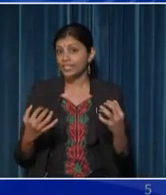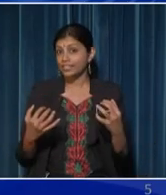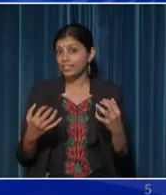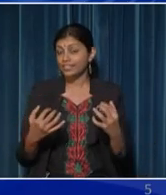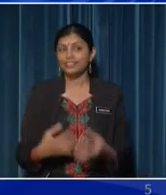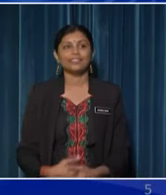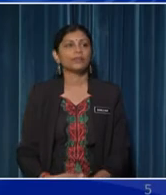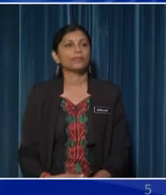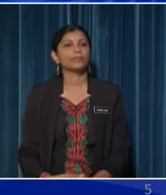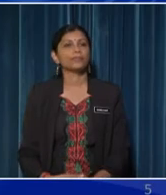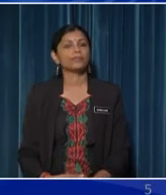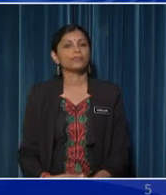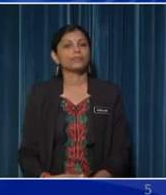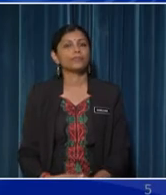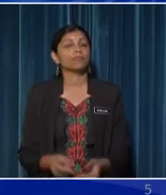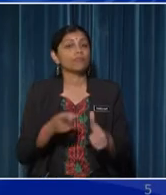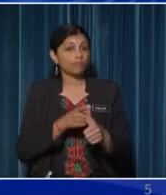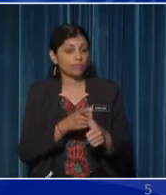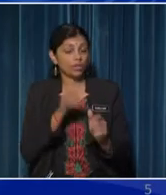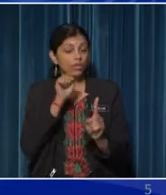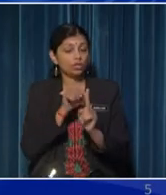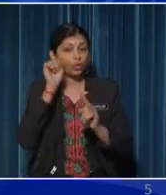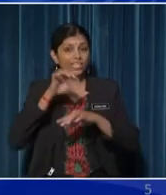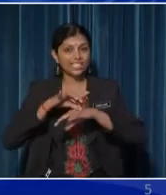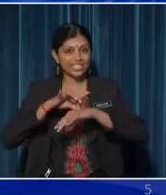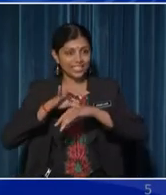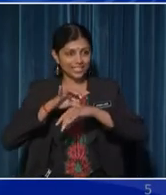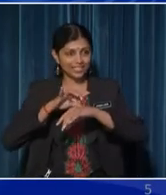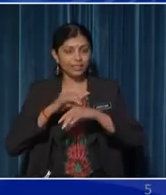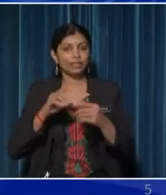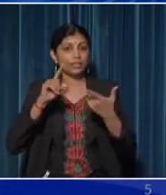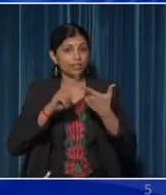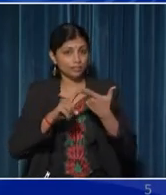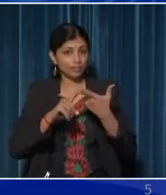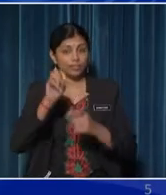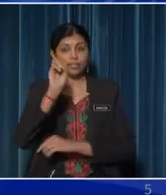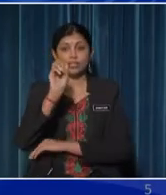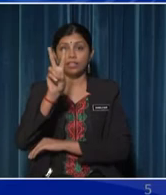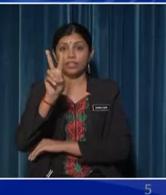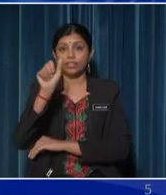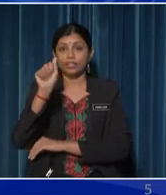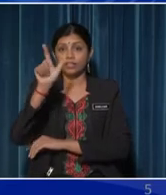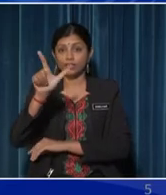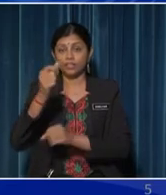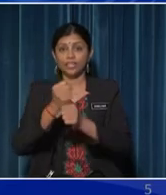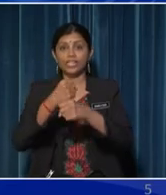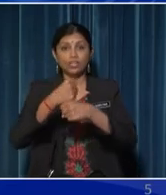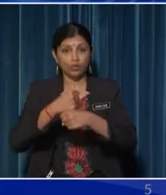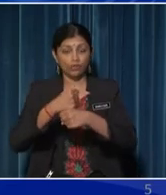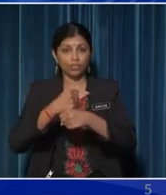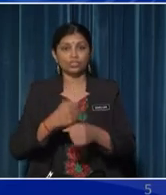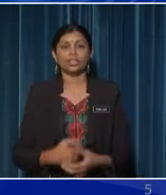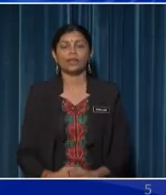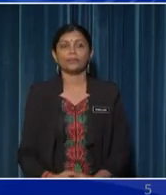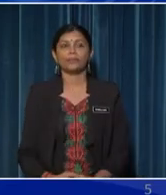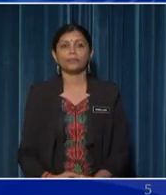We can say that the durian has thorny skin We can say that the durian has an